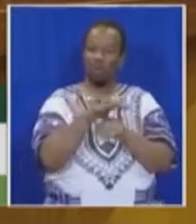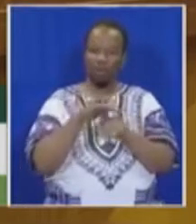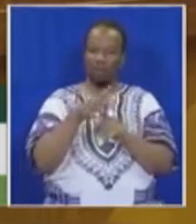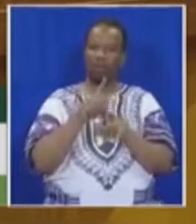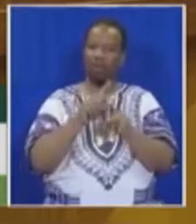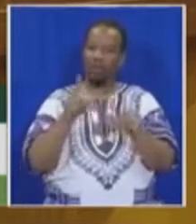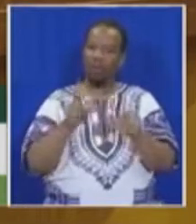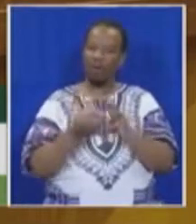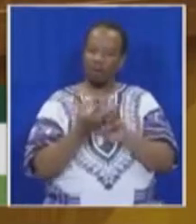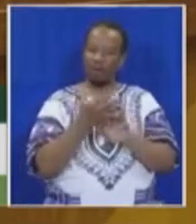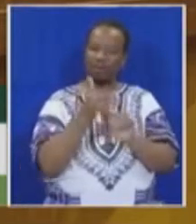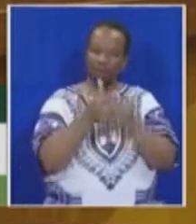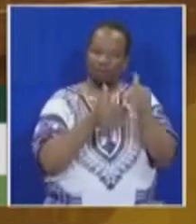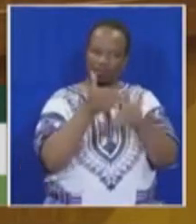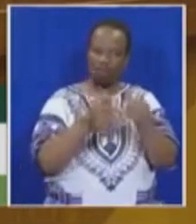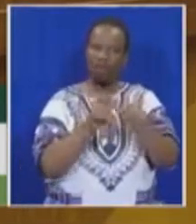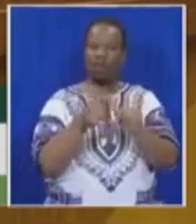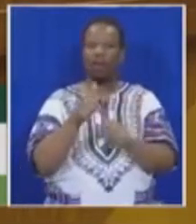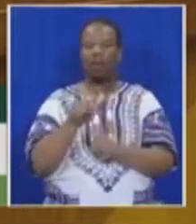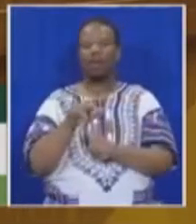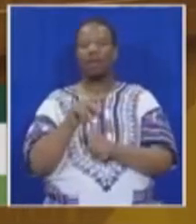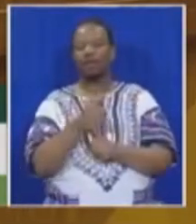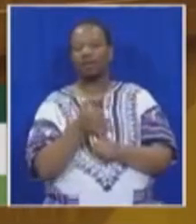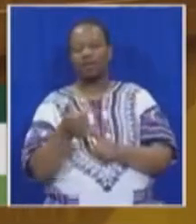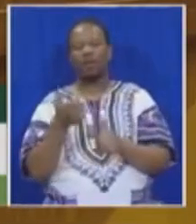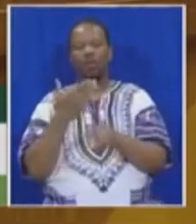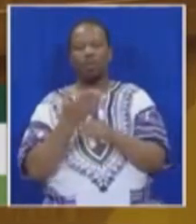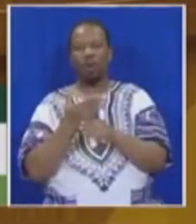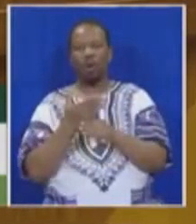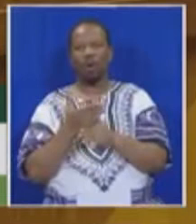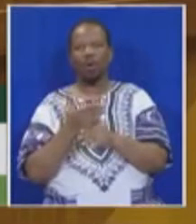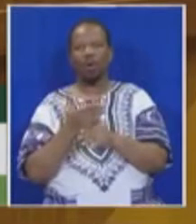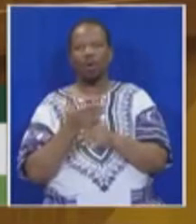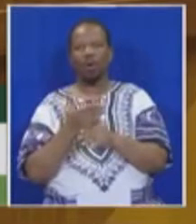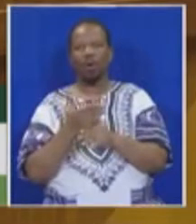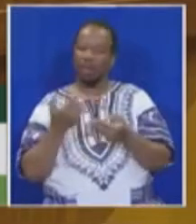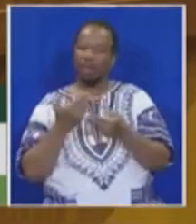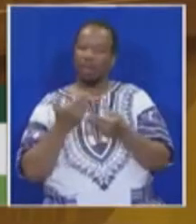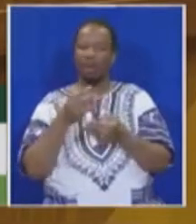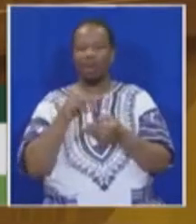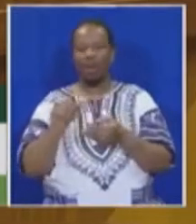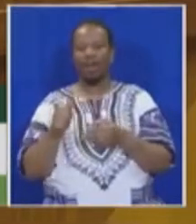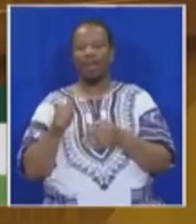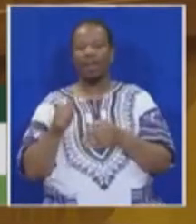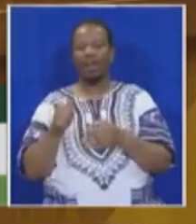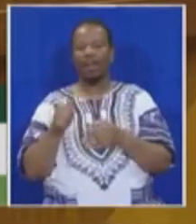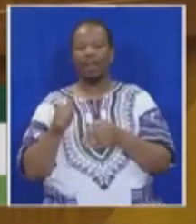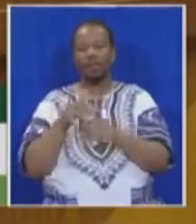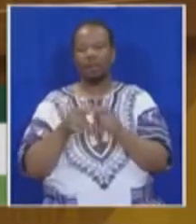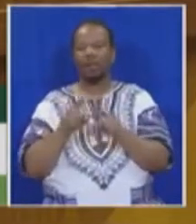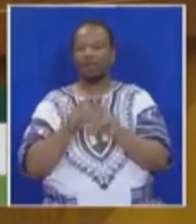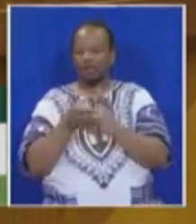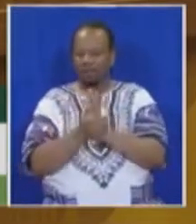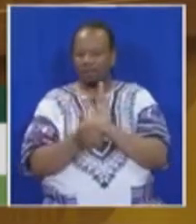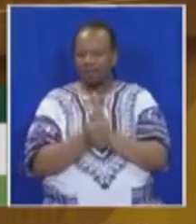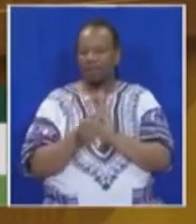agriculture, making land reform work, developing non-agricultural activities, developing human capital,